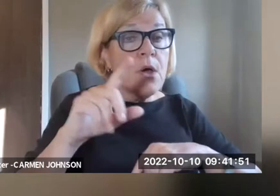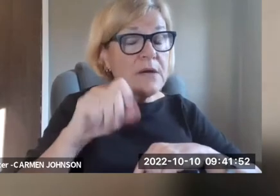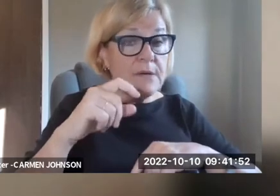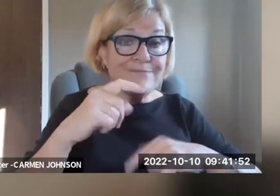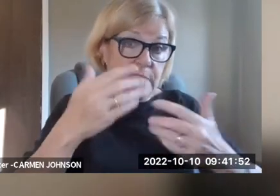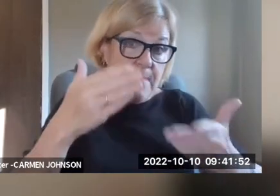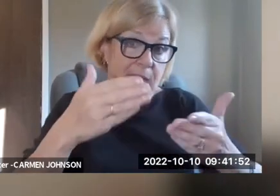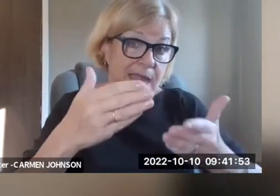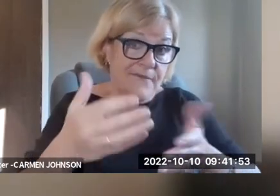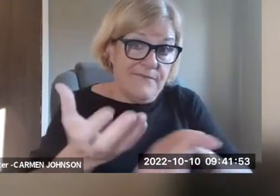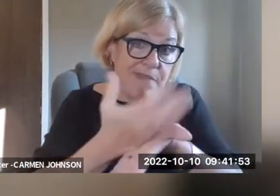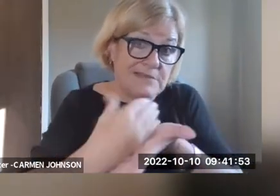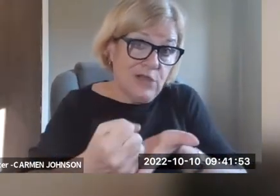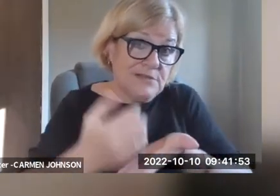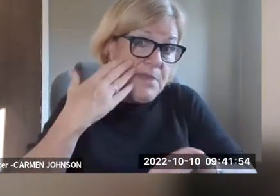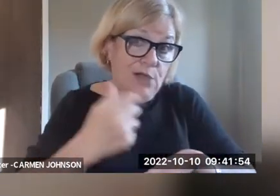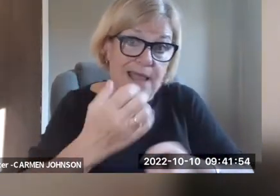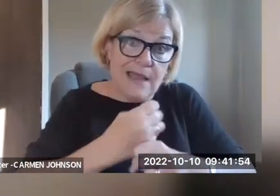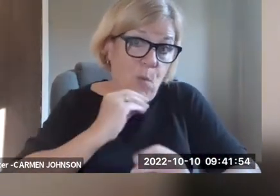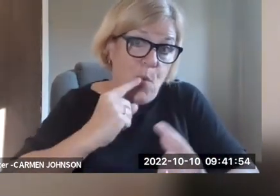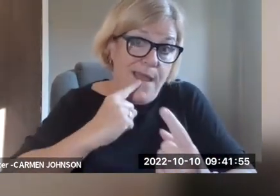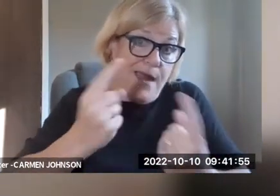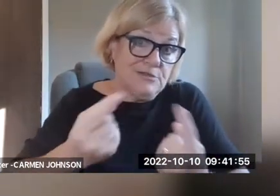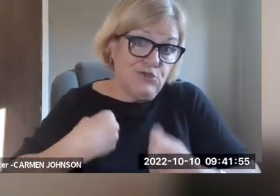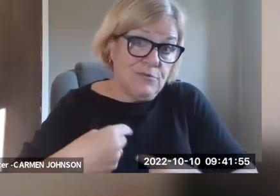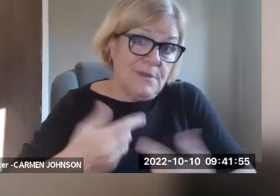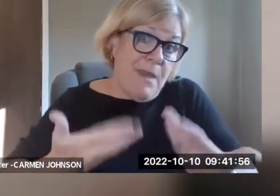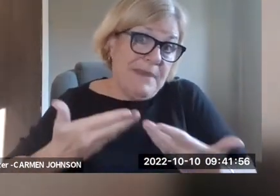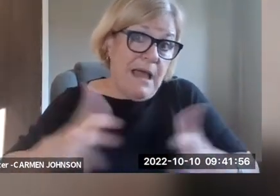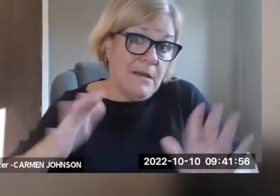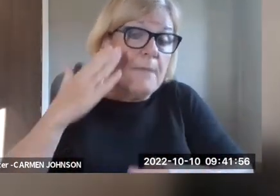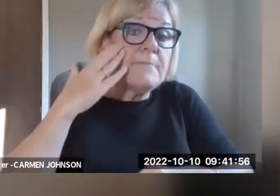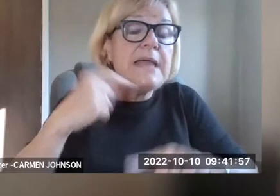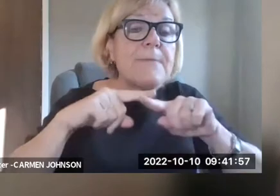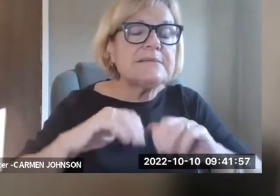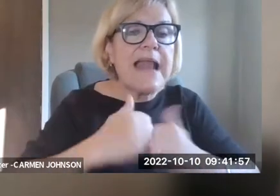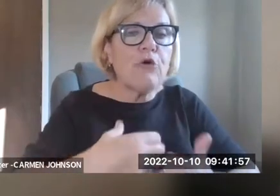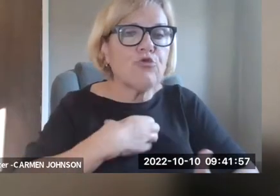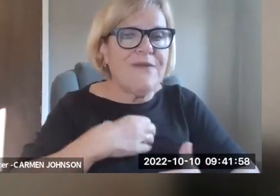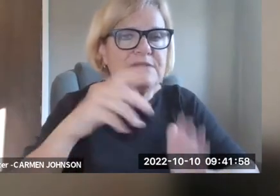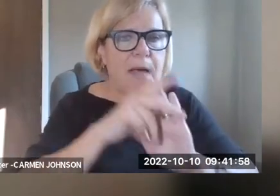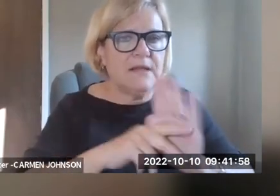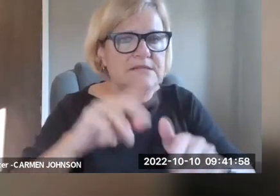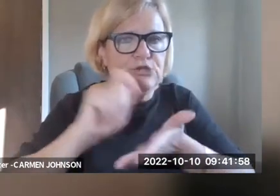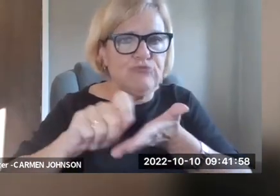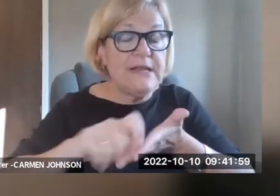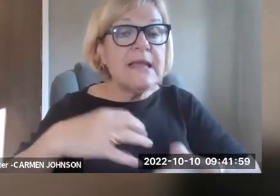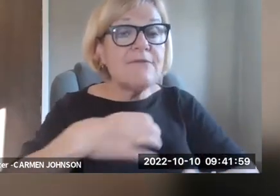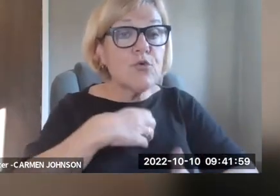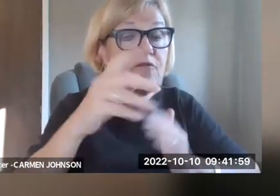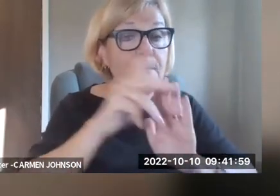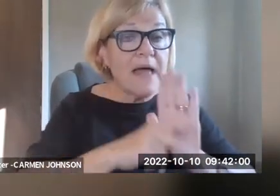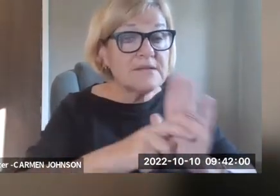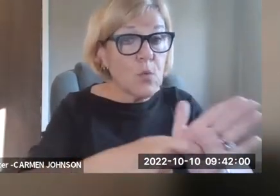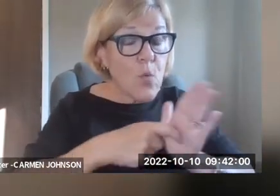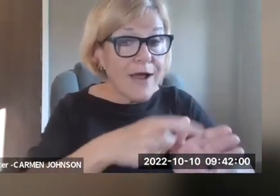when somebody files a grievance and they get no answer, the question is for one thing, they may have exhausted because they got no